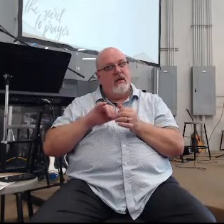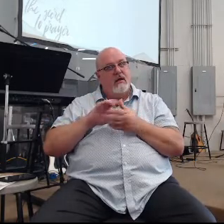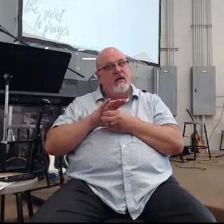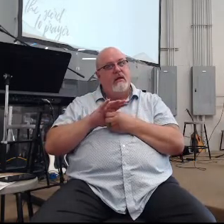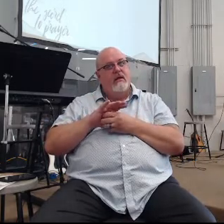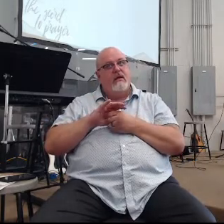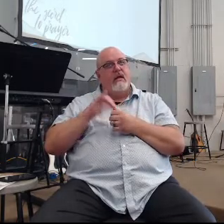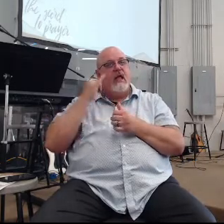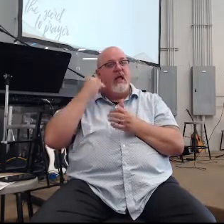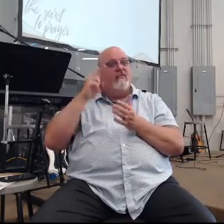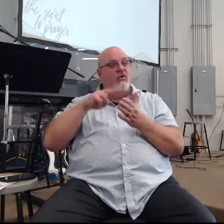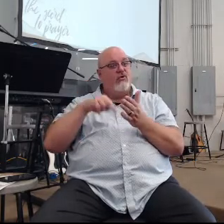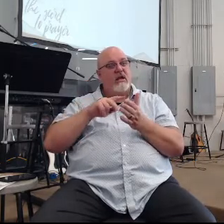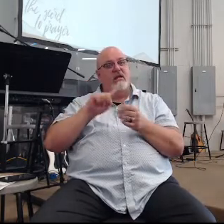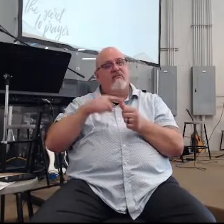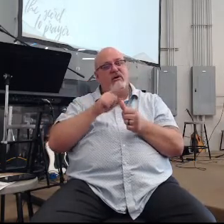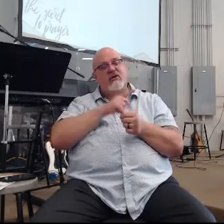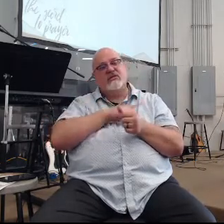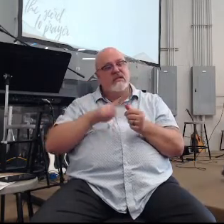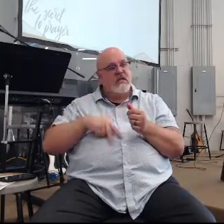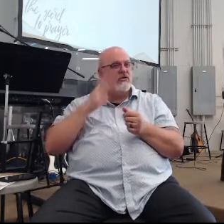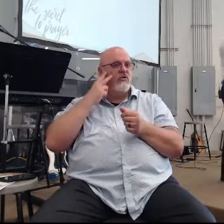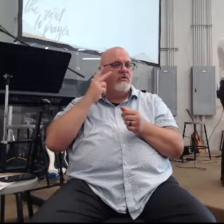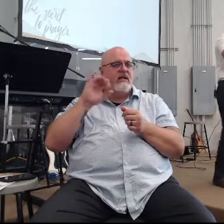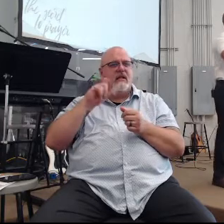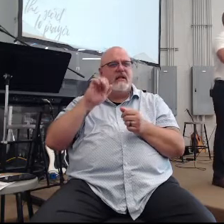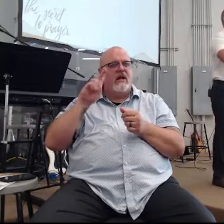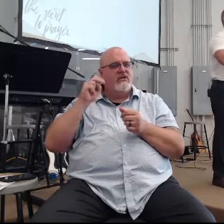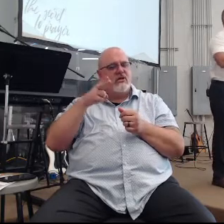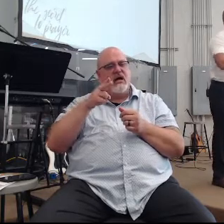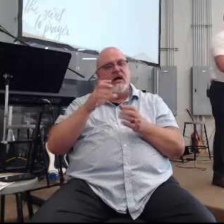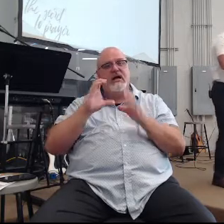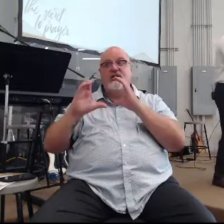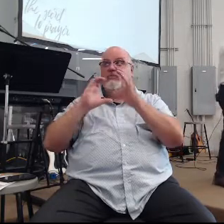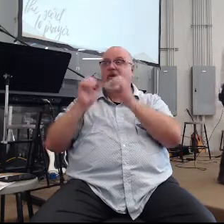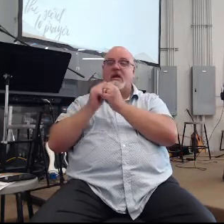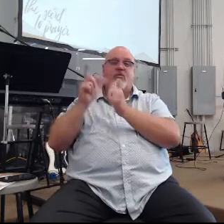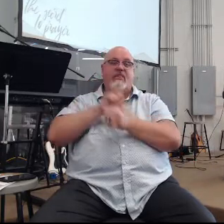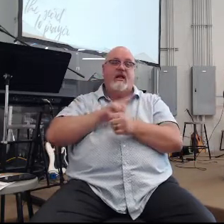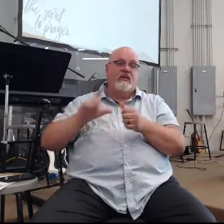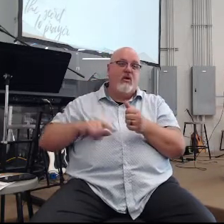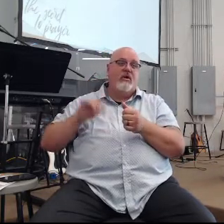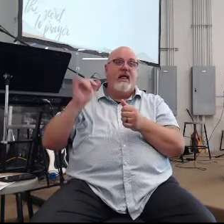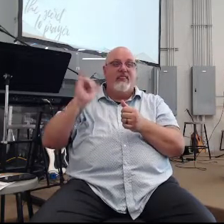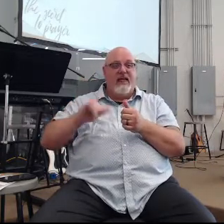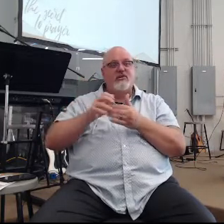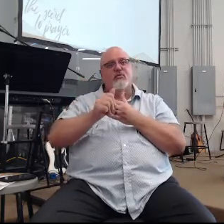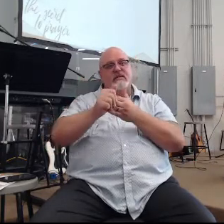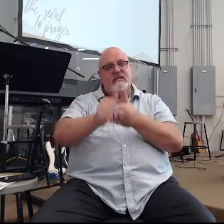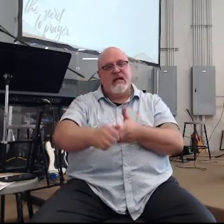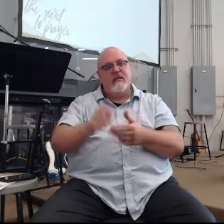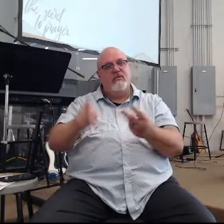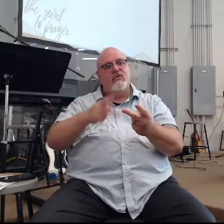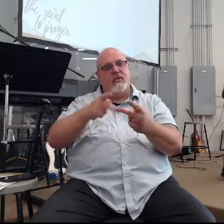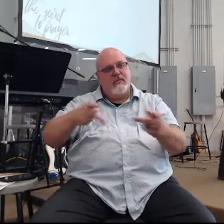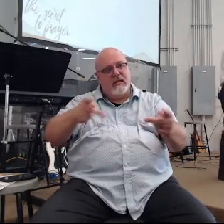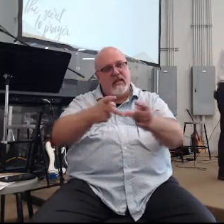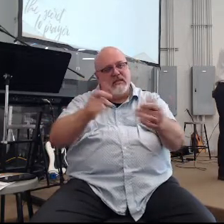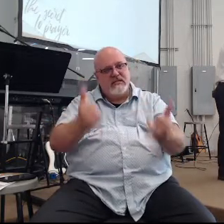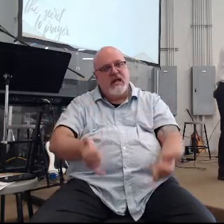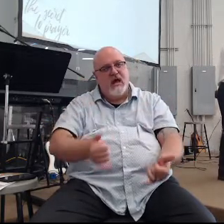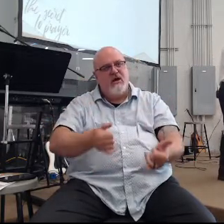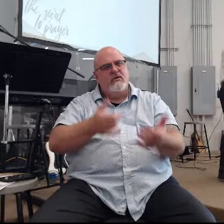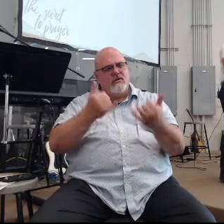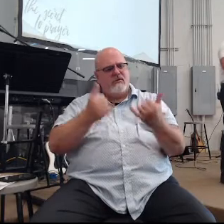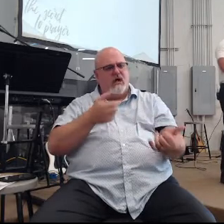17 if you read those chapters you'll see that Elijah's in this conversation with the Lord and that is what's led him to this place and so now